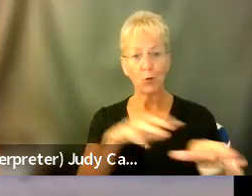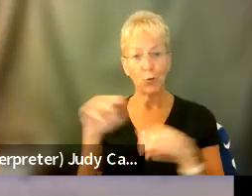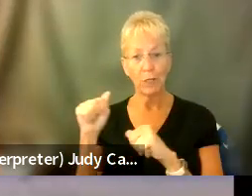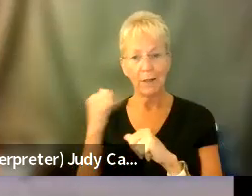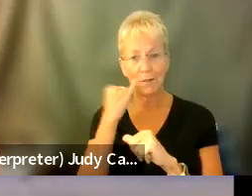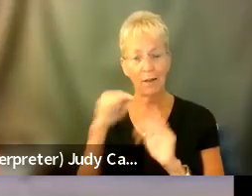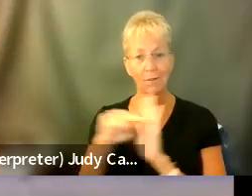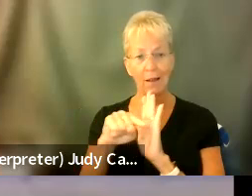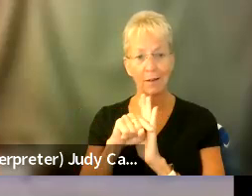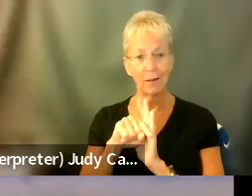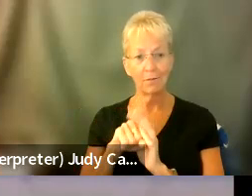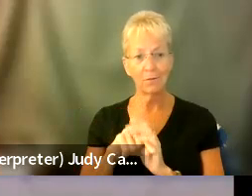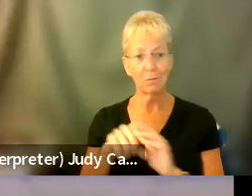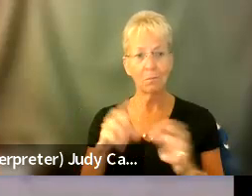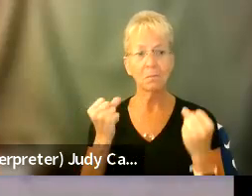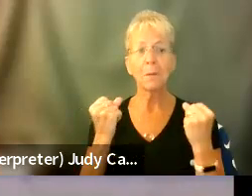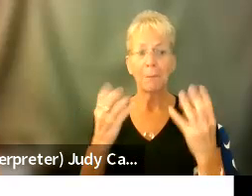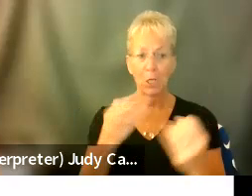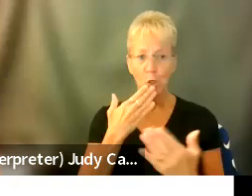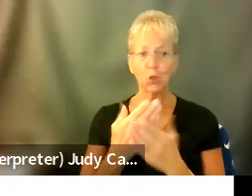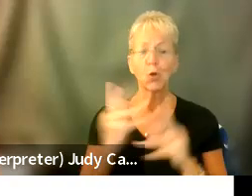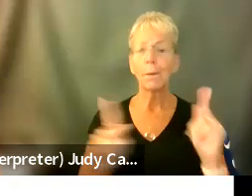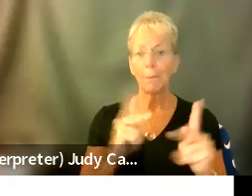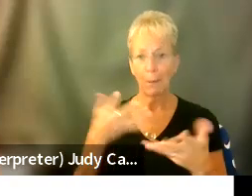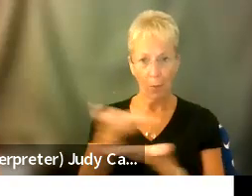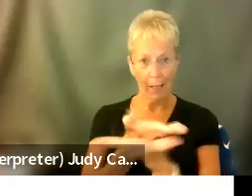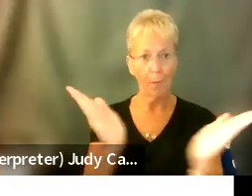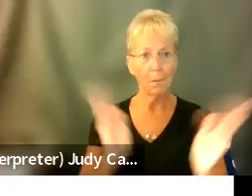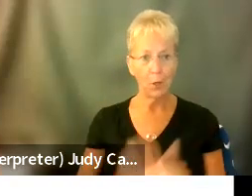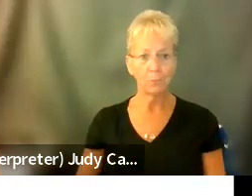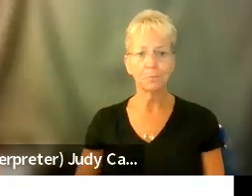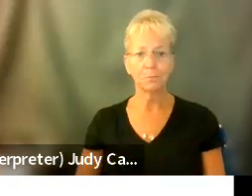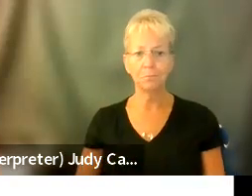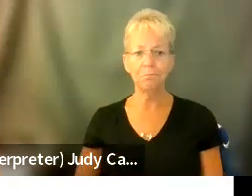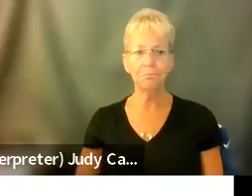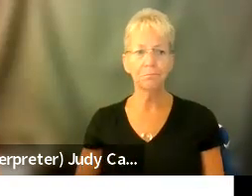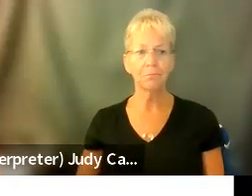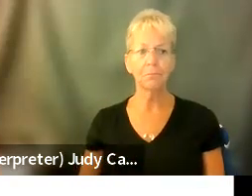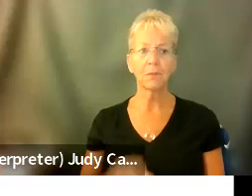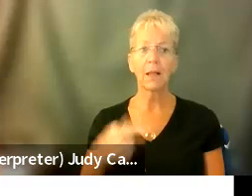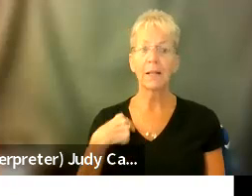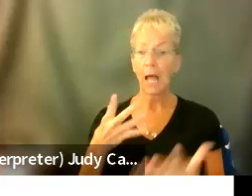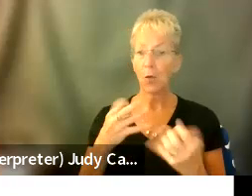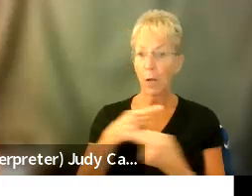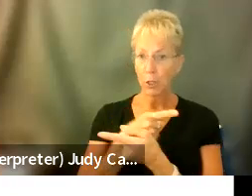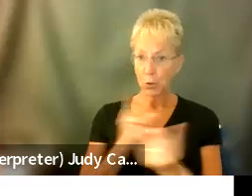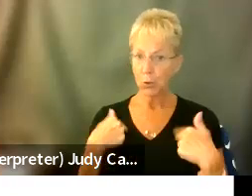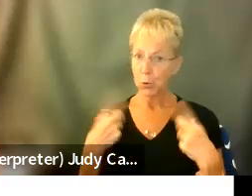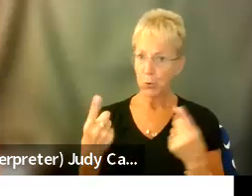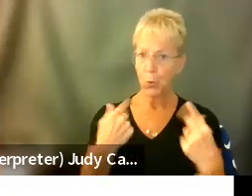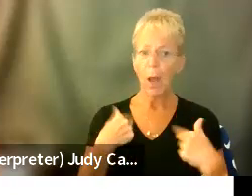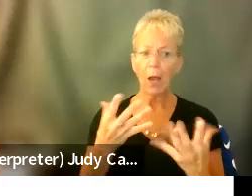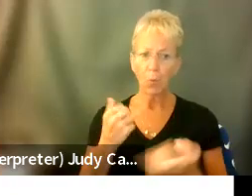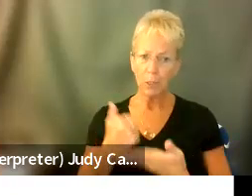good people out there that want to help. Seek them out. And then this is what I want to do. I want to help others